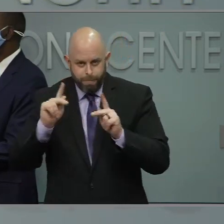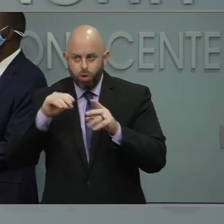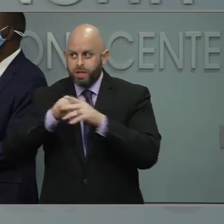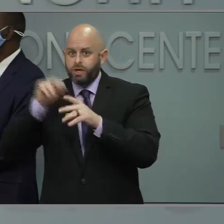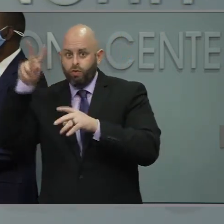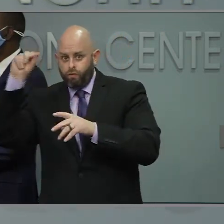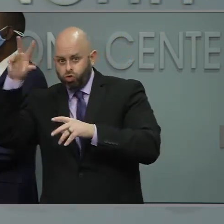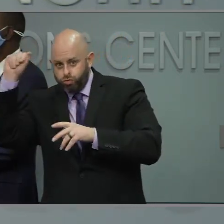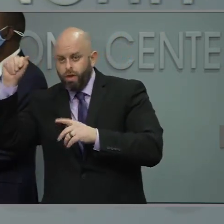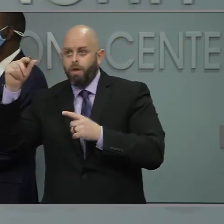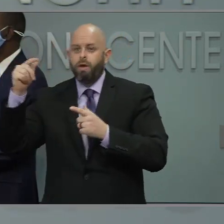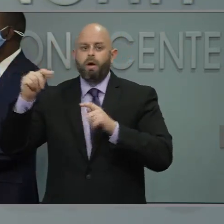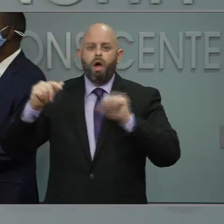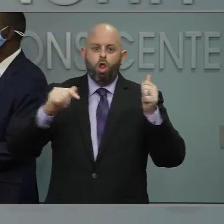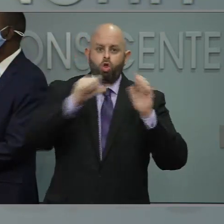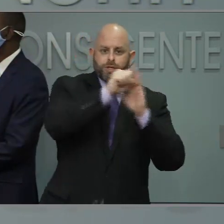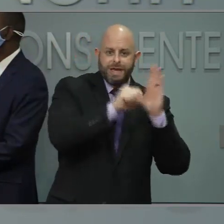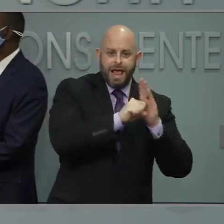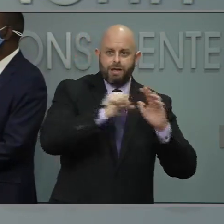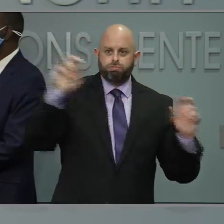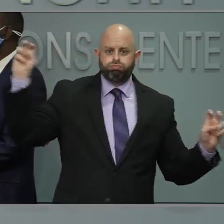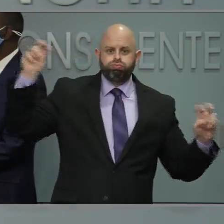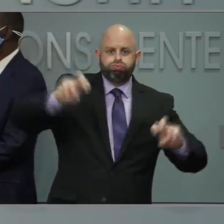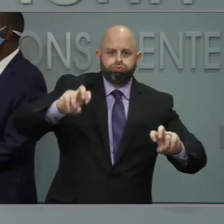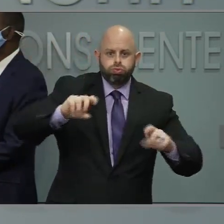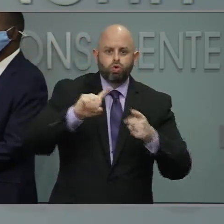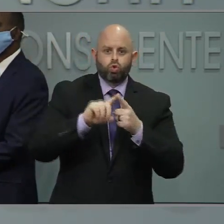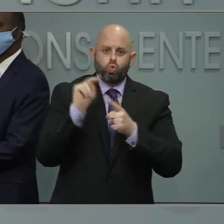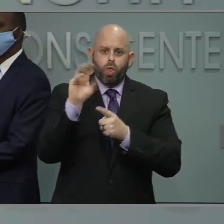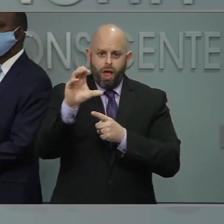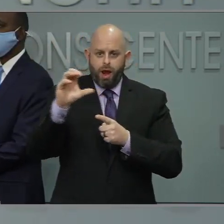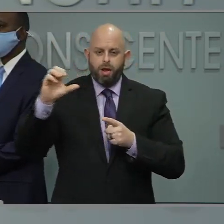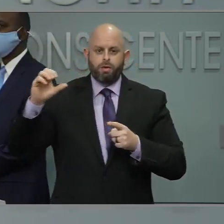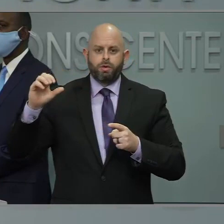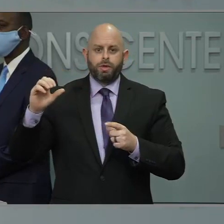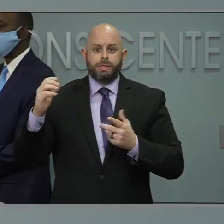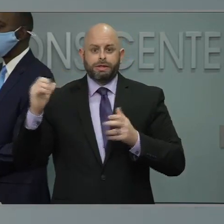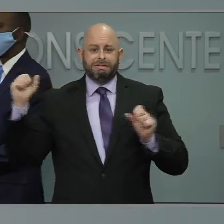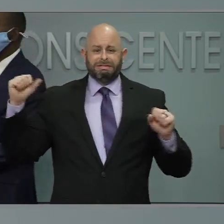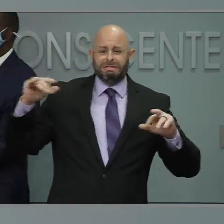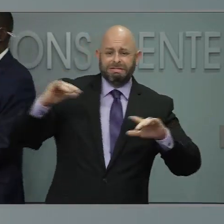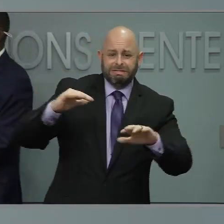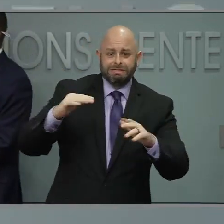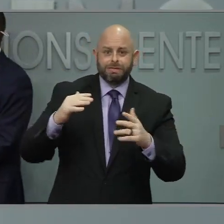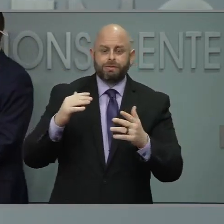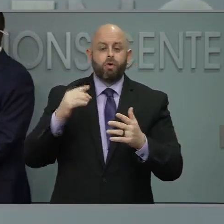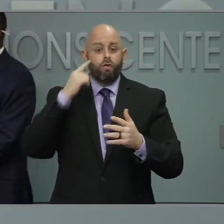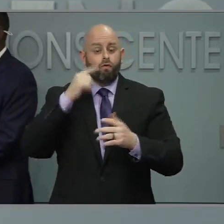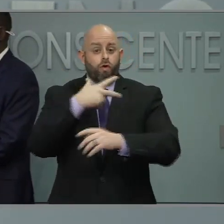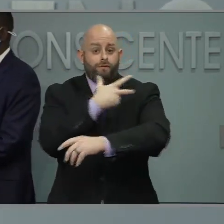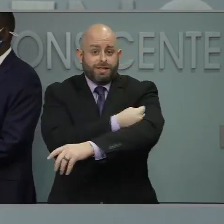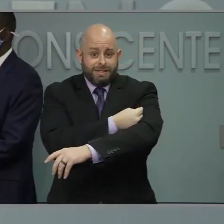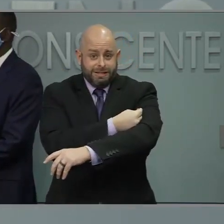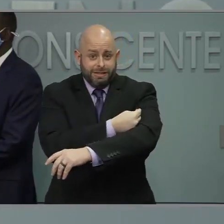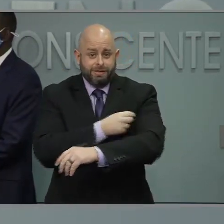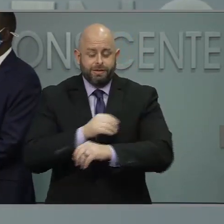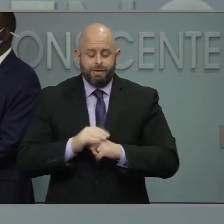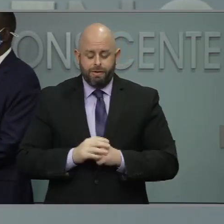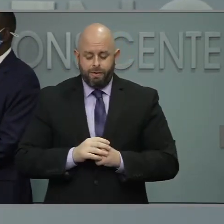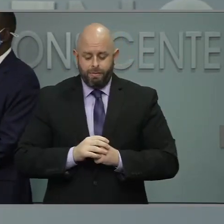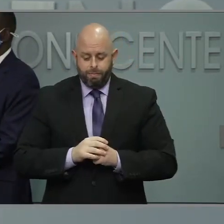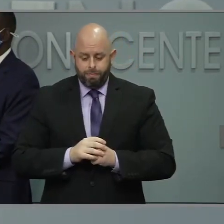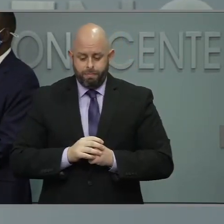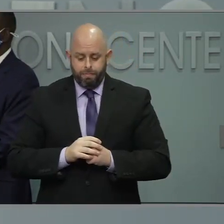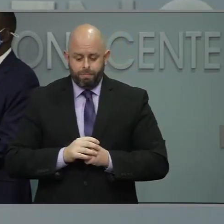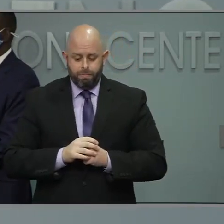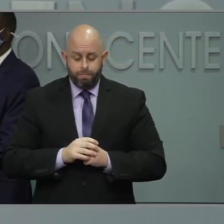vaccinated in North Carolina. And it appears on the state dashboard that around 3% of the data is missing for county